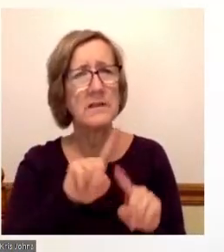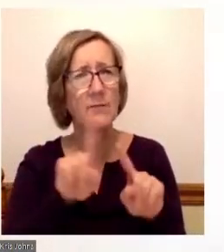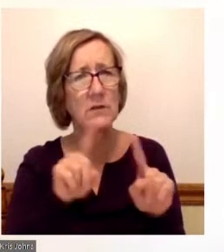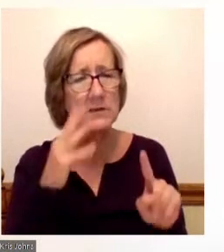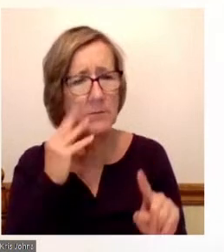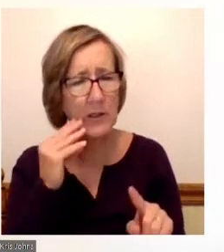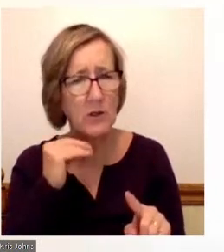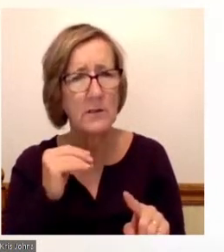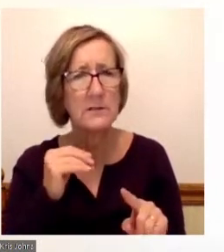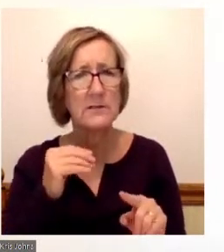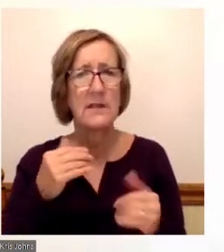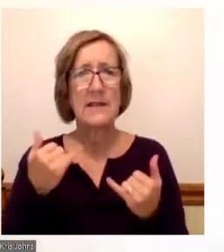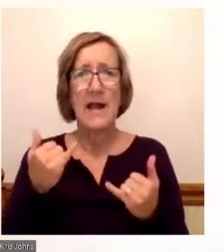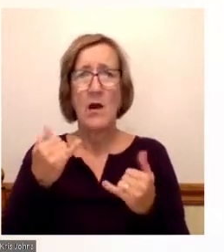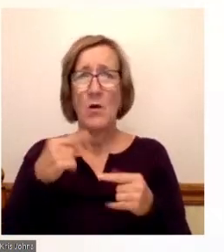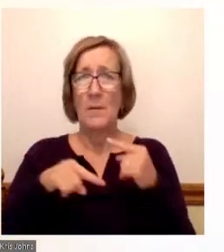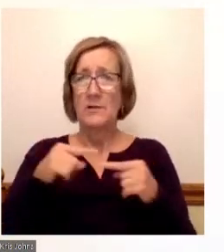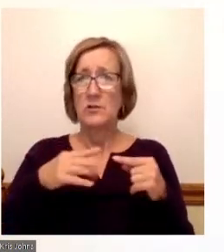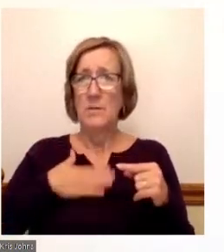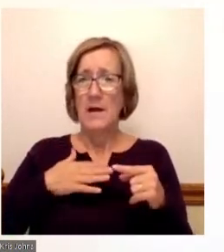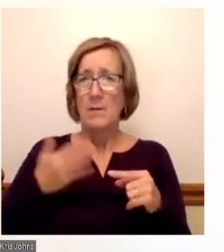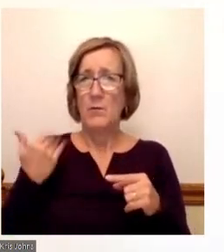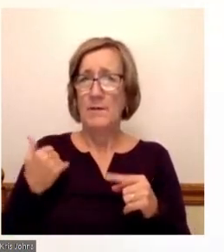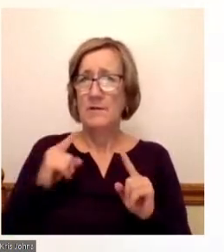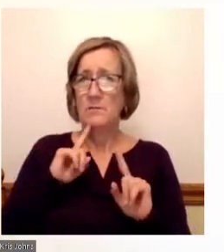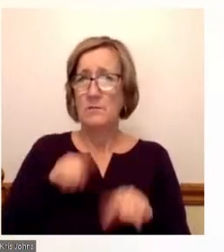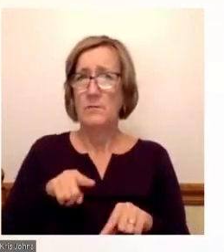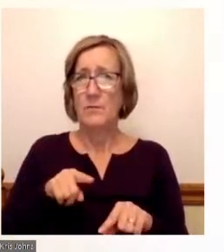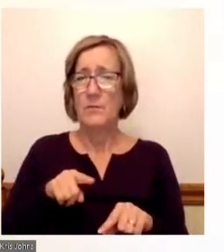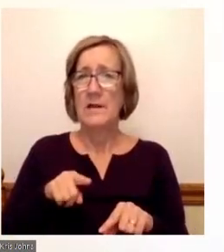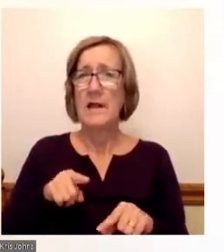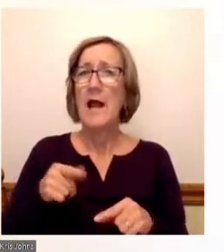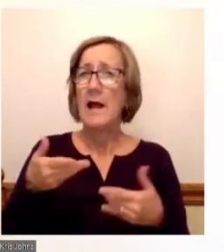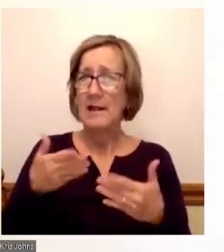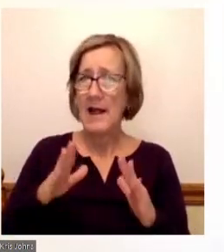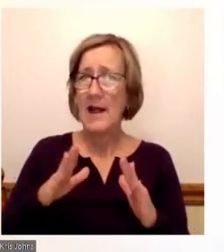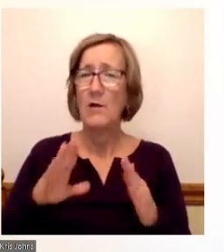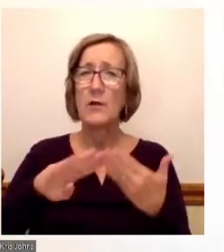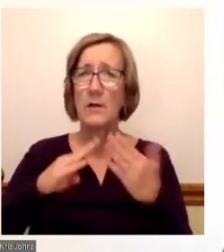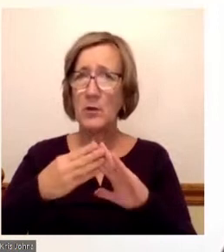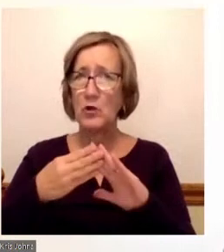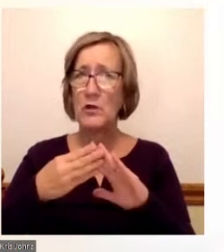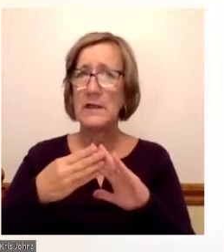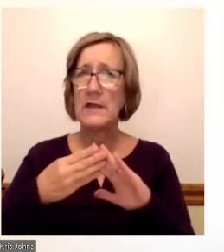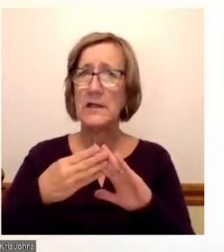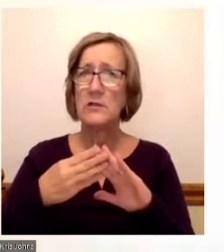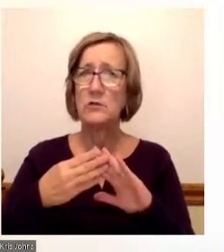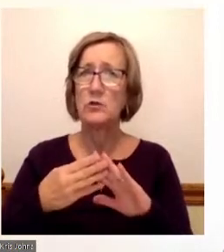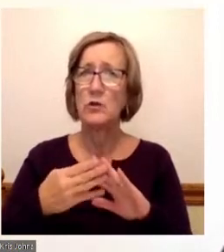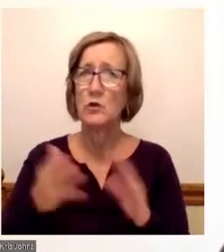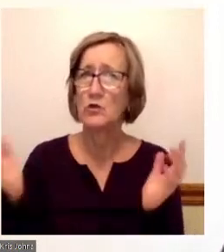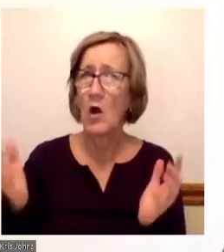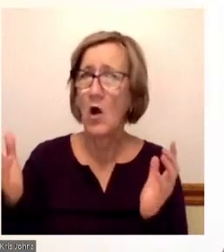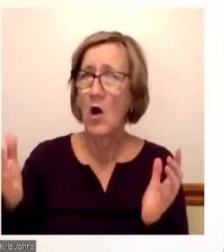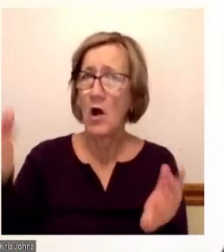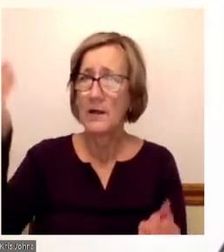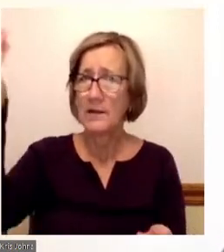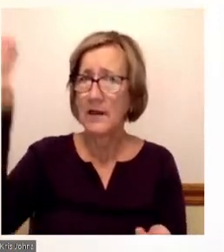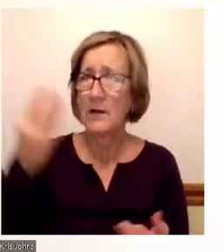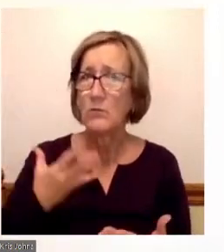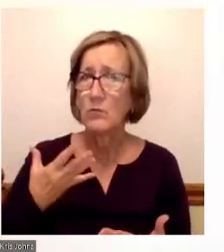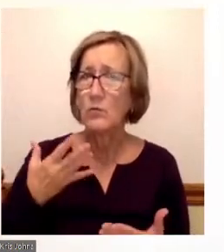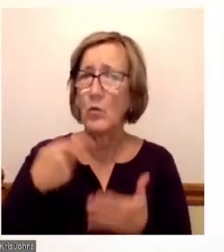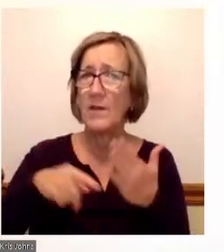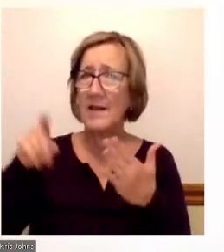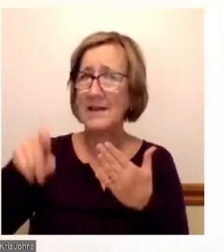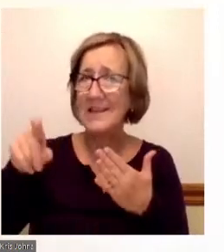one of my previous responses is, you know, giving the microphone back and letting the community reflect and inform what they need and what